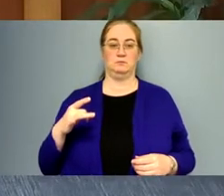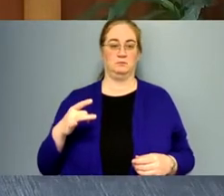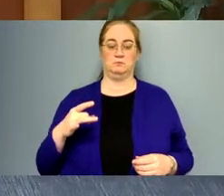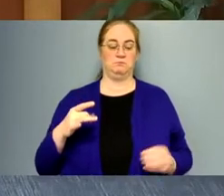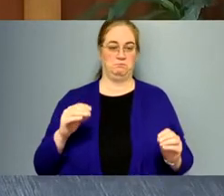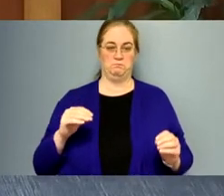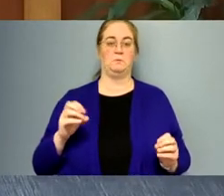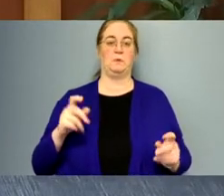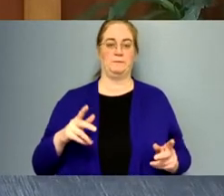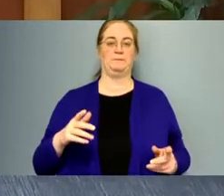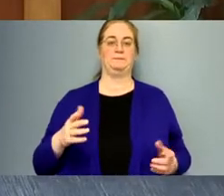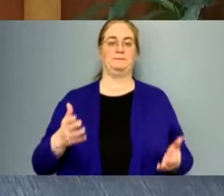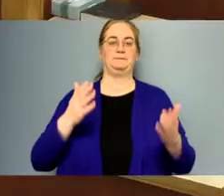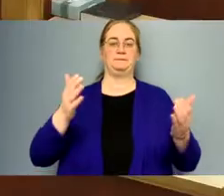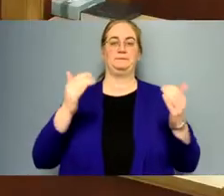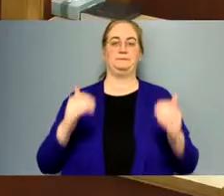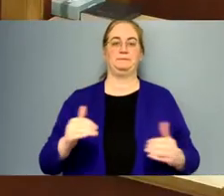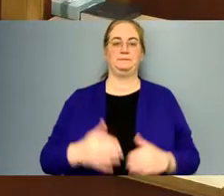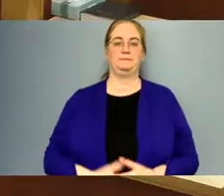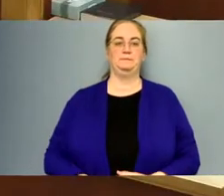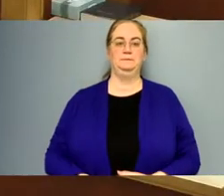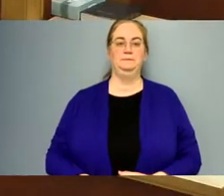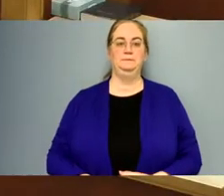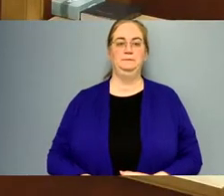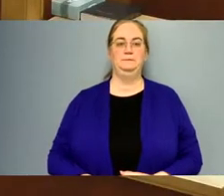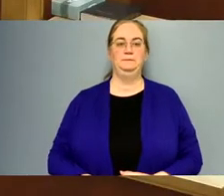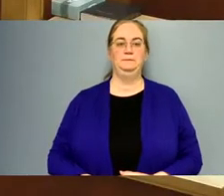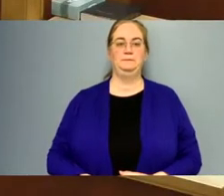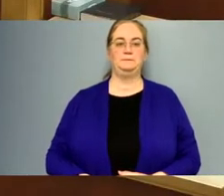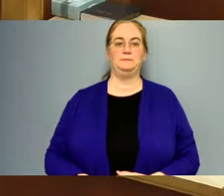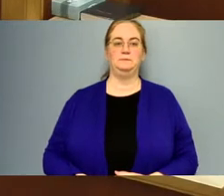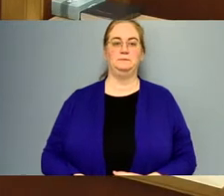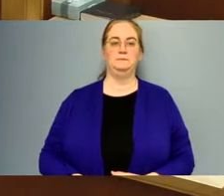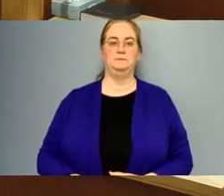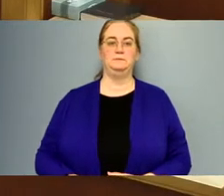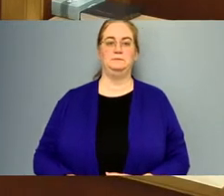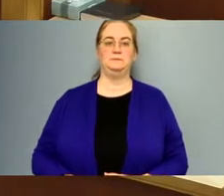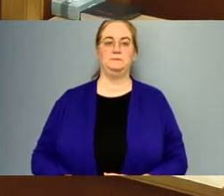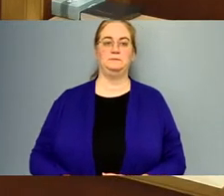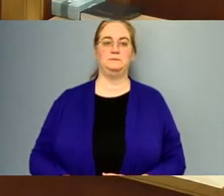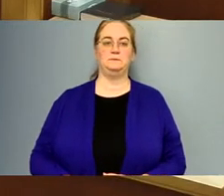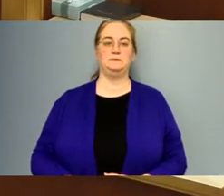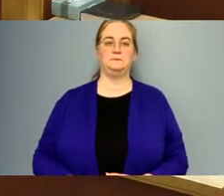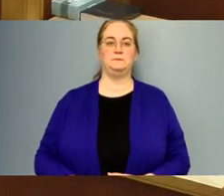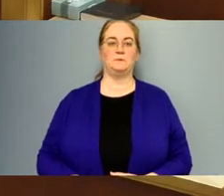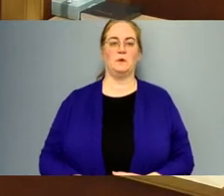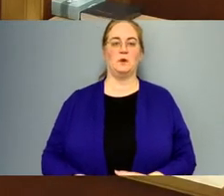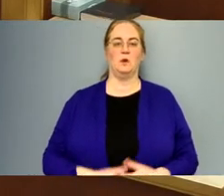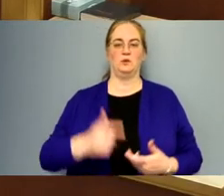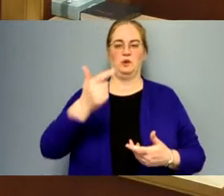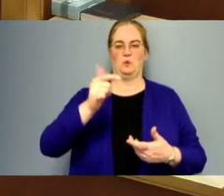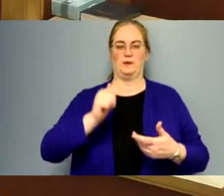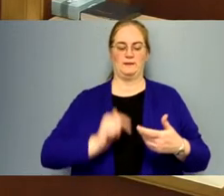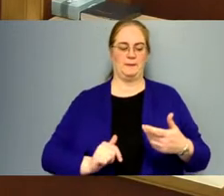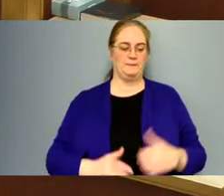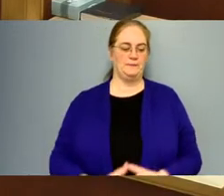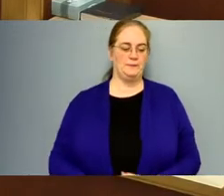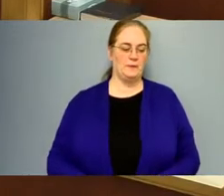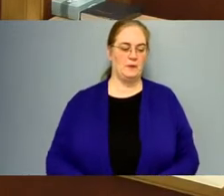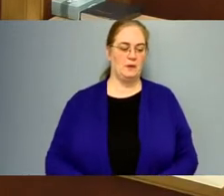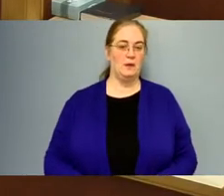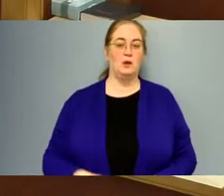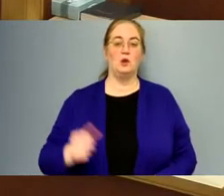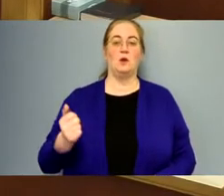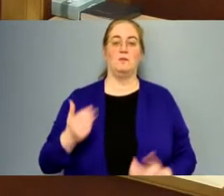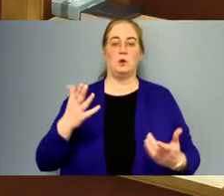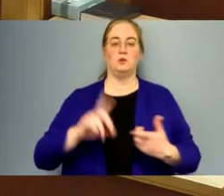Okay. All right. Um, we'll do these one at a time here. Um, is there